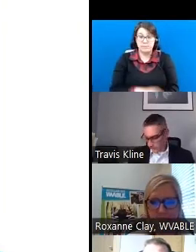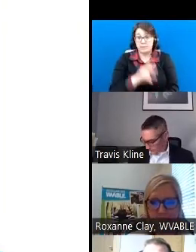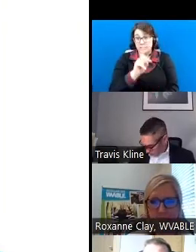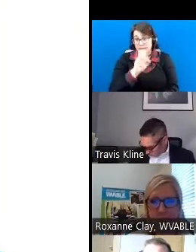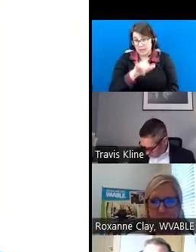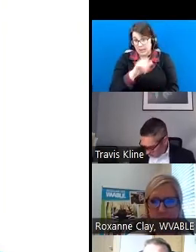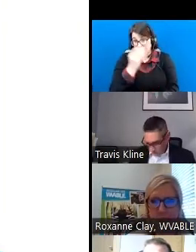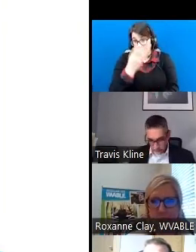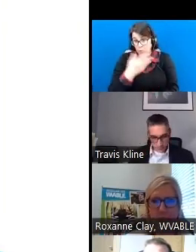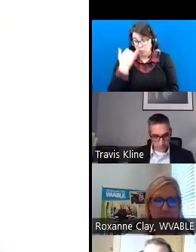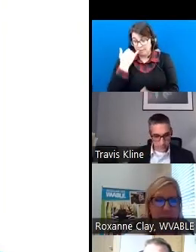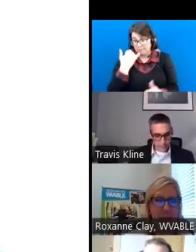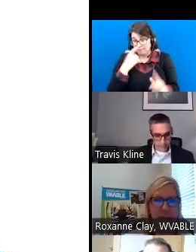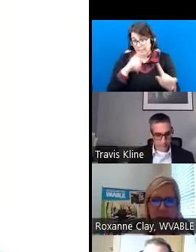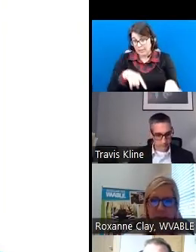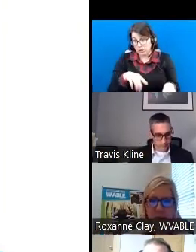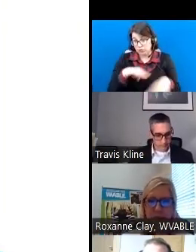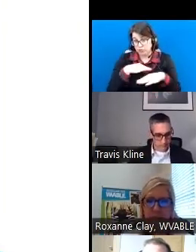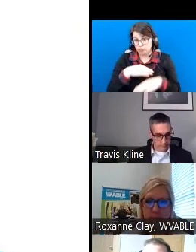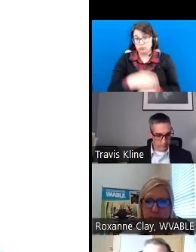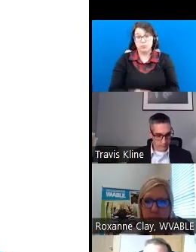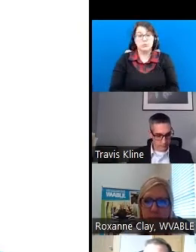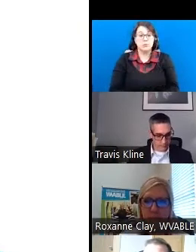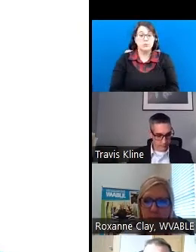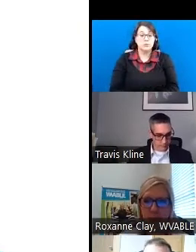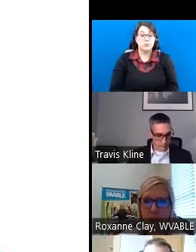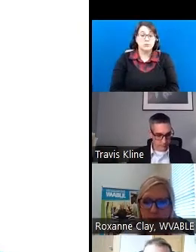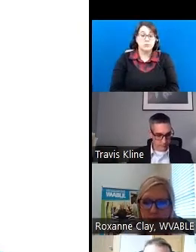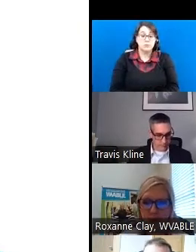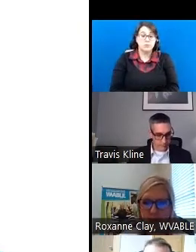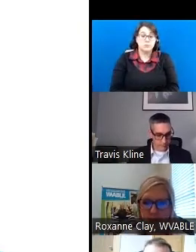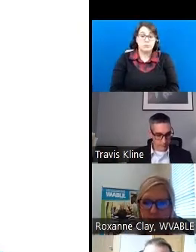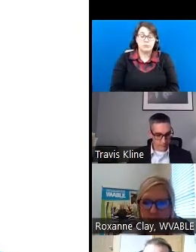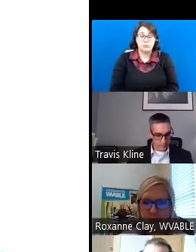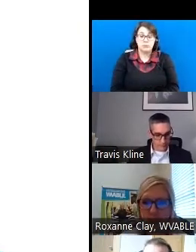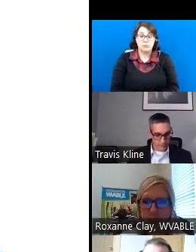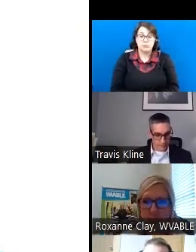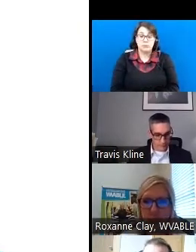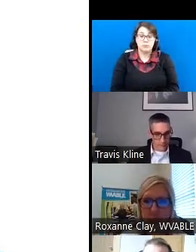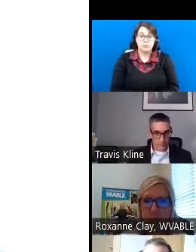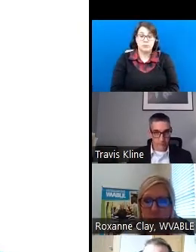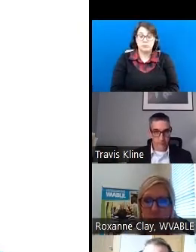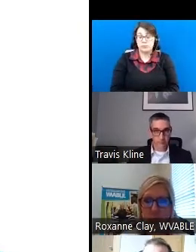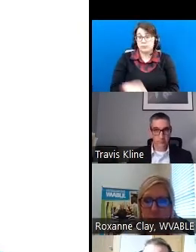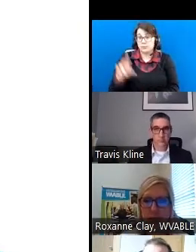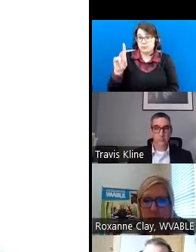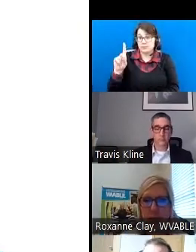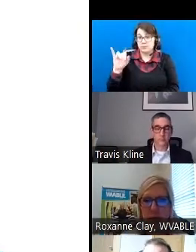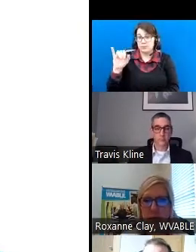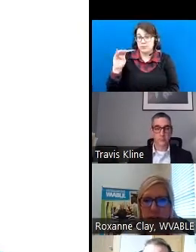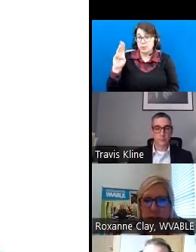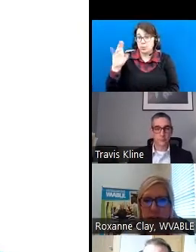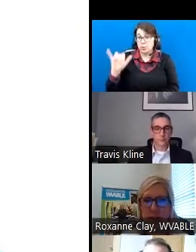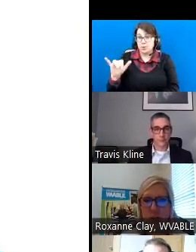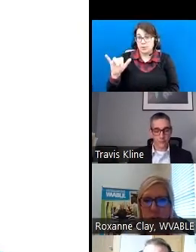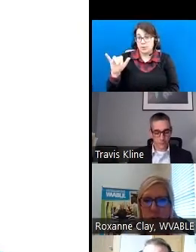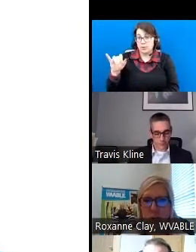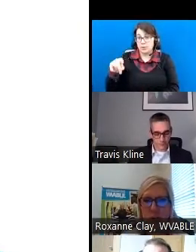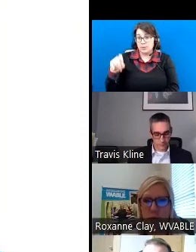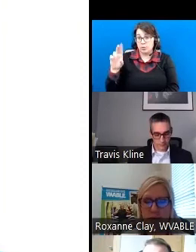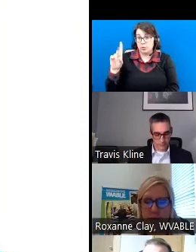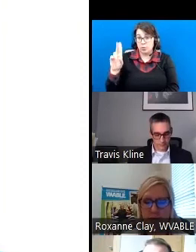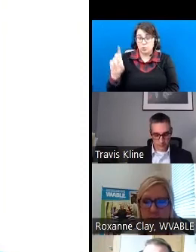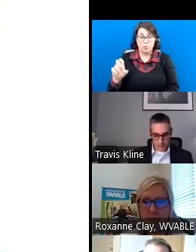know if that answers your question. And then Kimberly Perdue asked the question, I